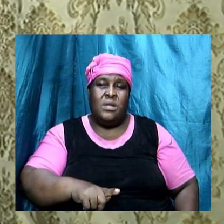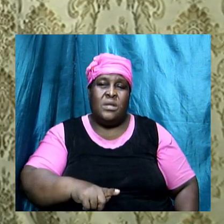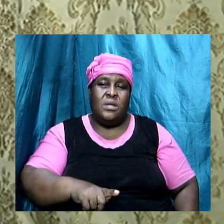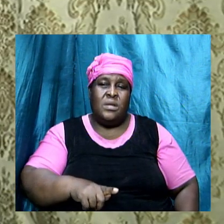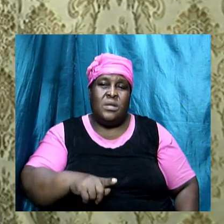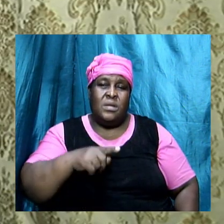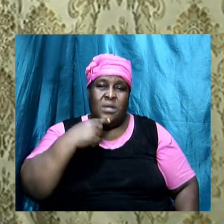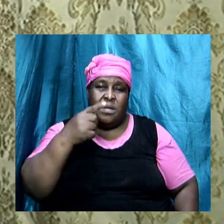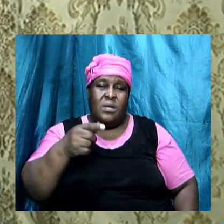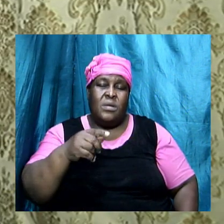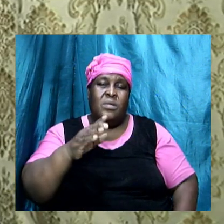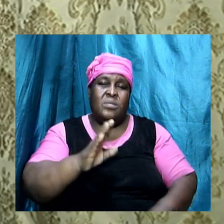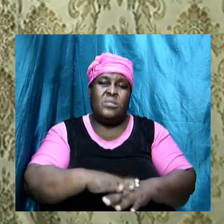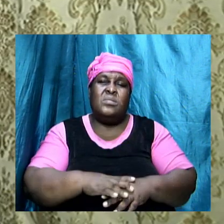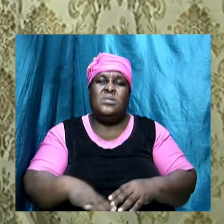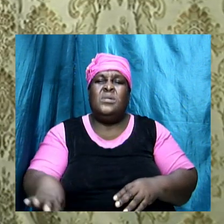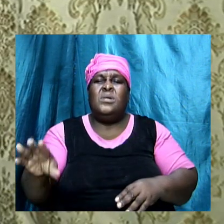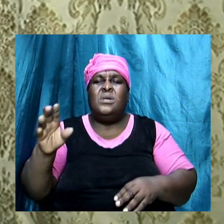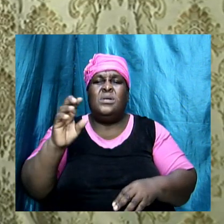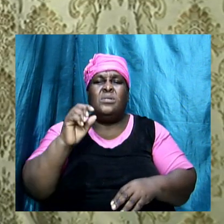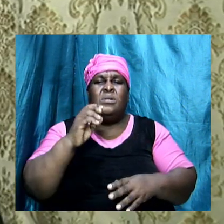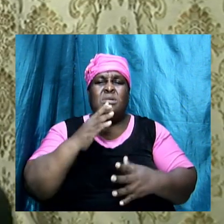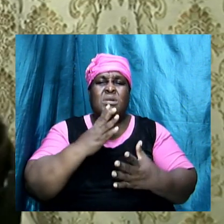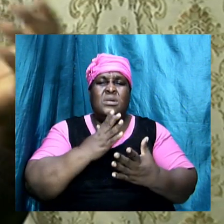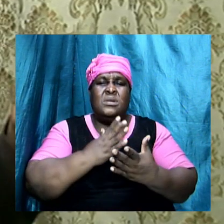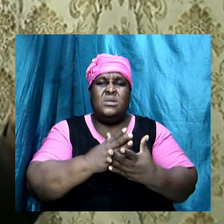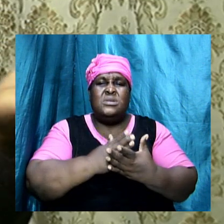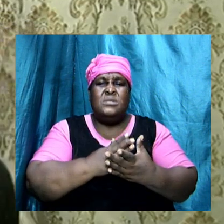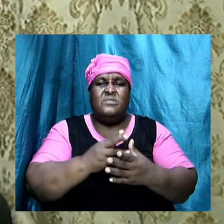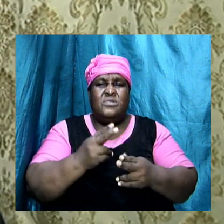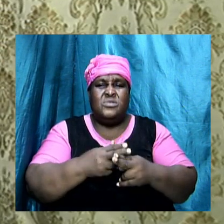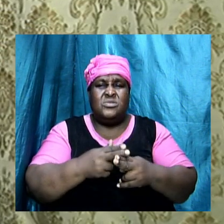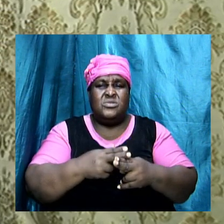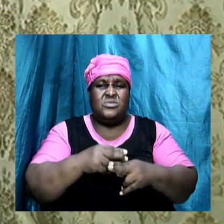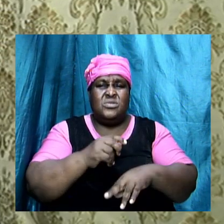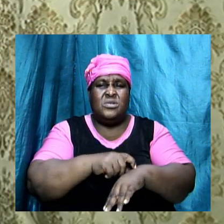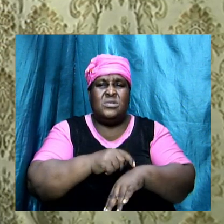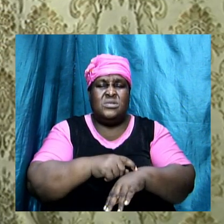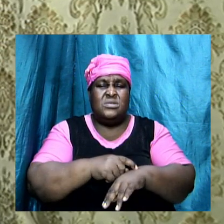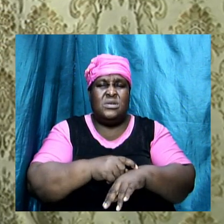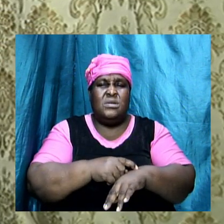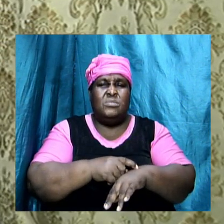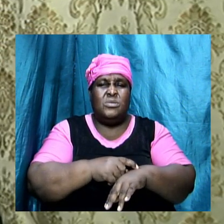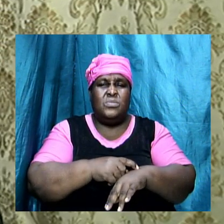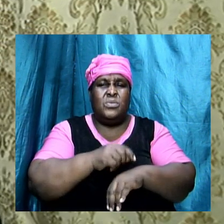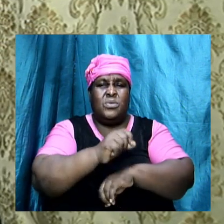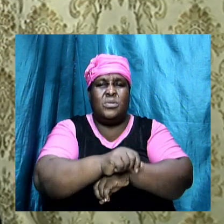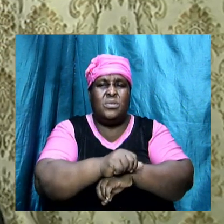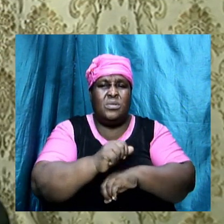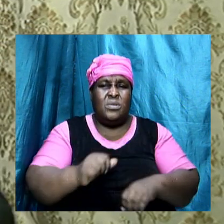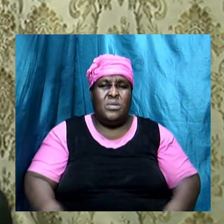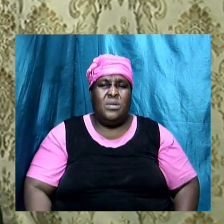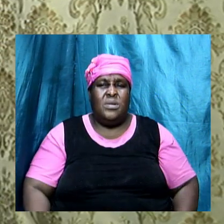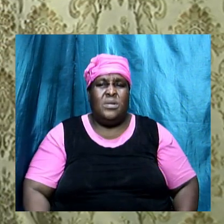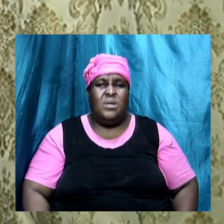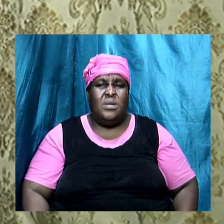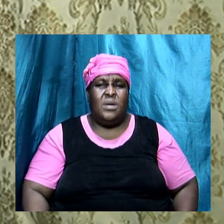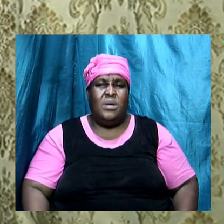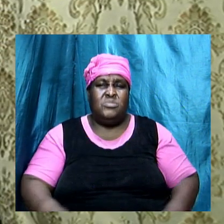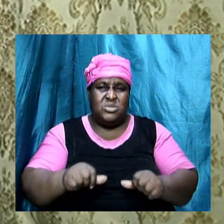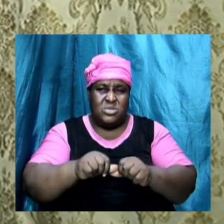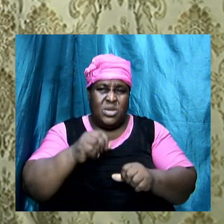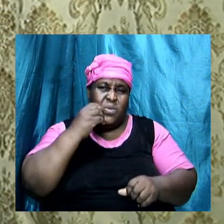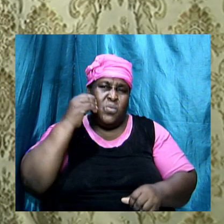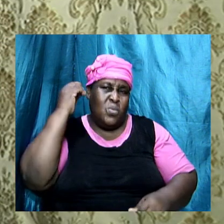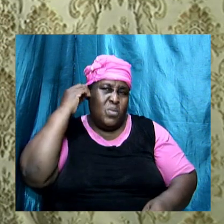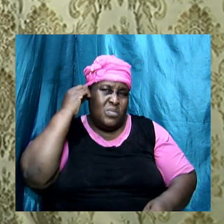that she was going and leave. Some say, you're going to the north coast. The lady said, no, I'm staying home,